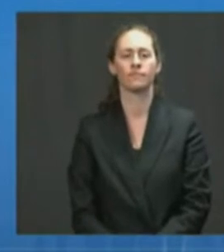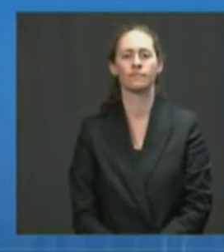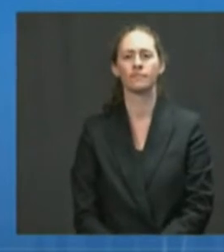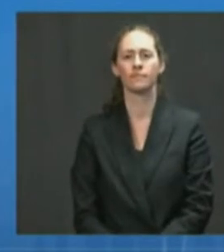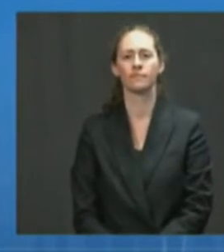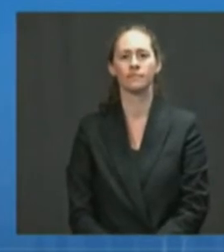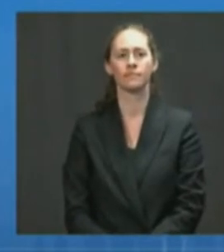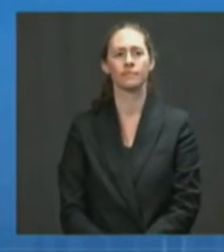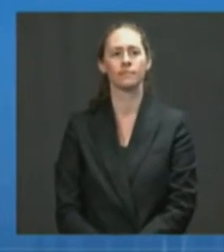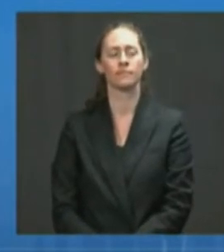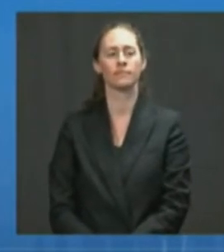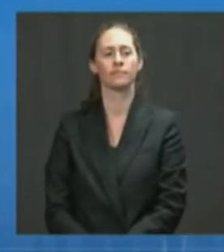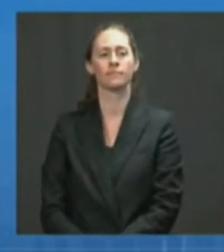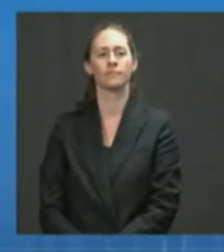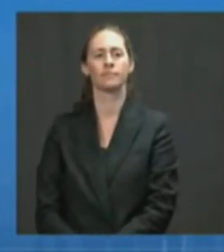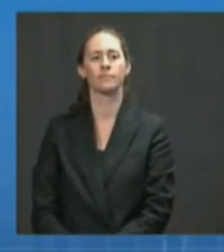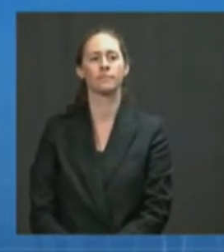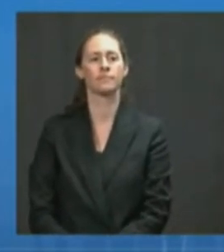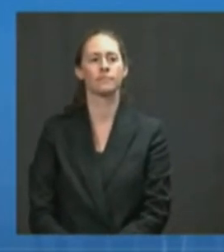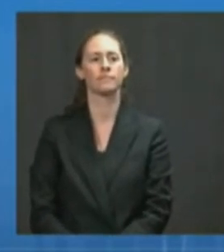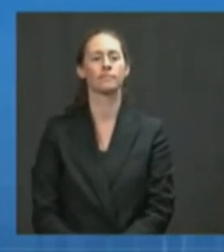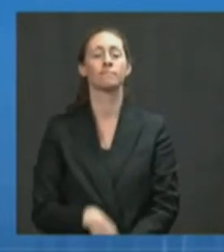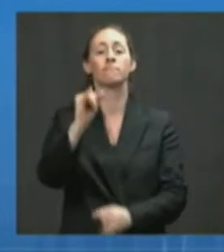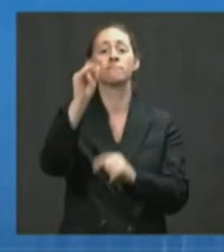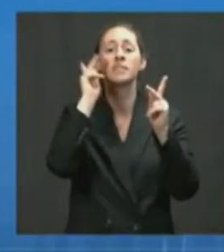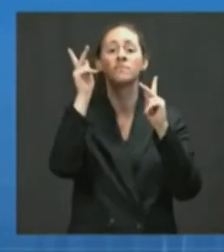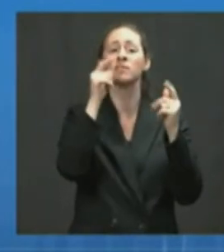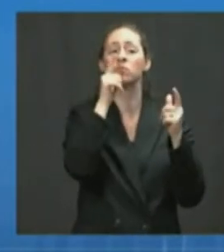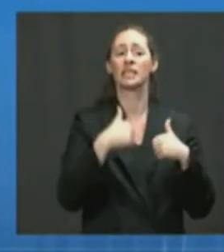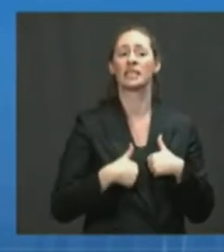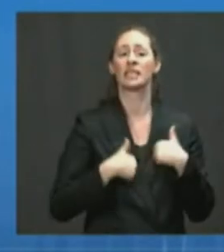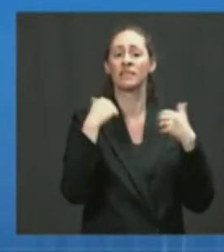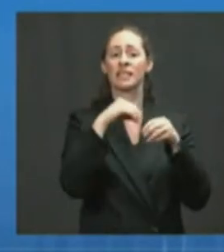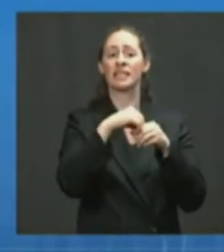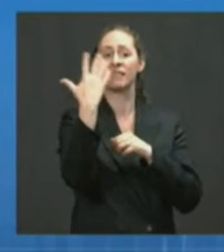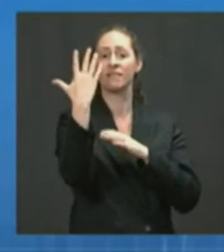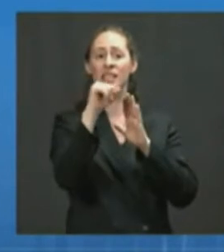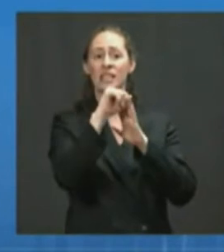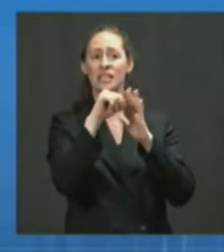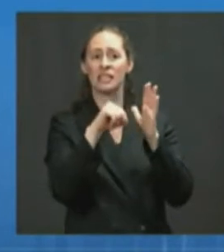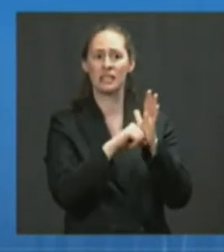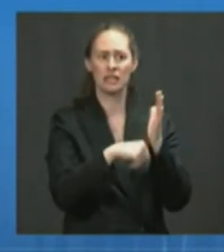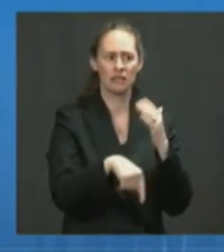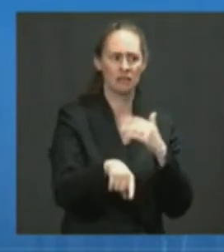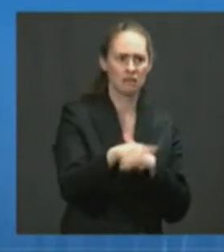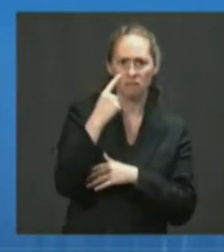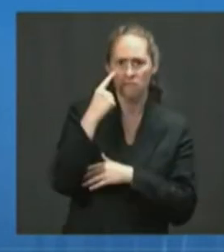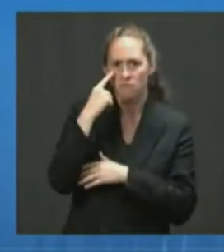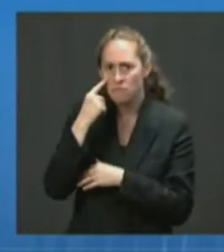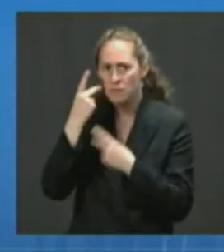People in these states are feeling the impact of being unvaccinated and responding with action.